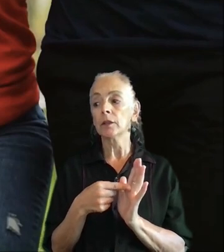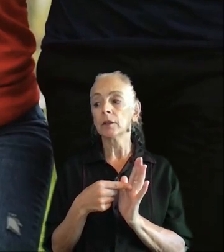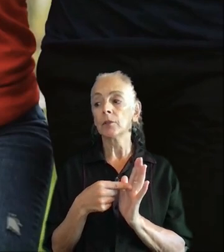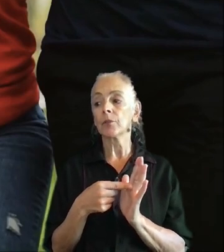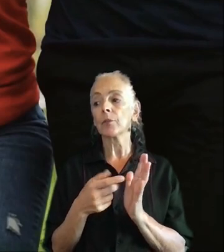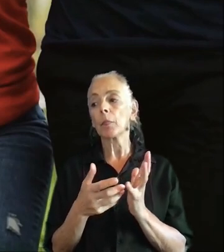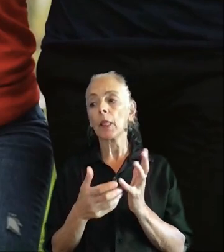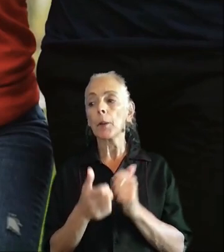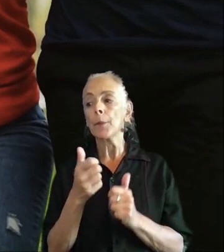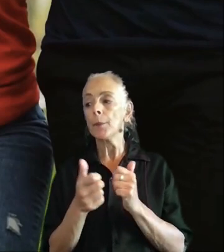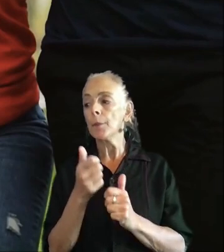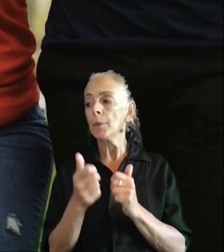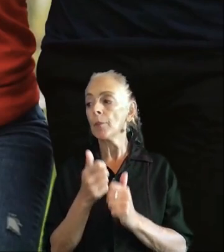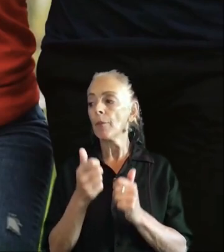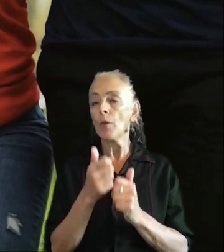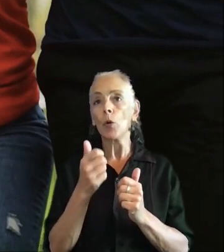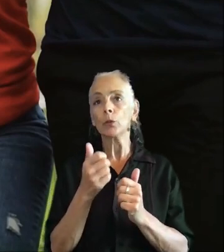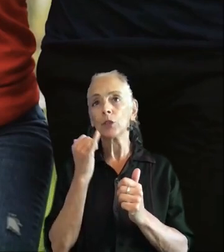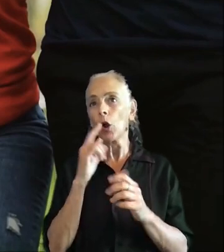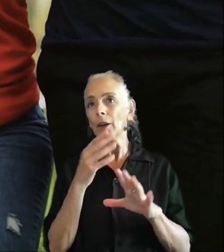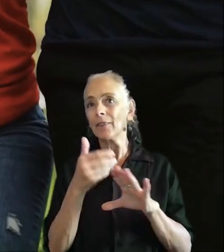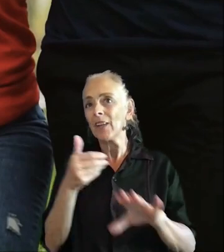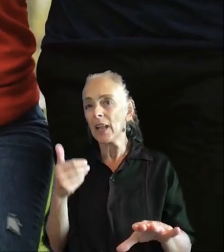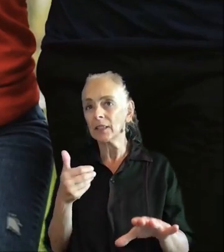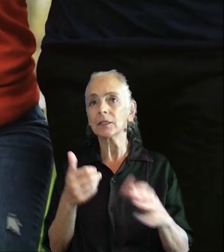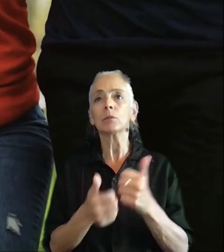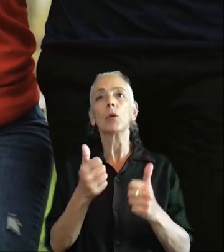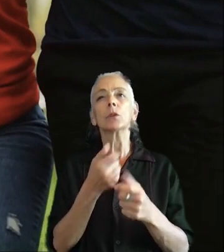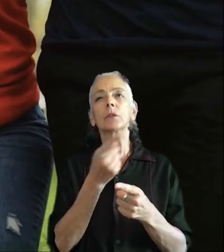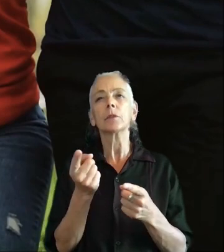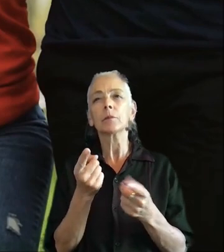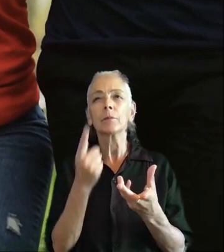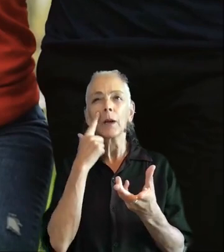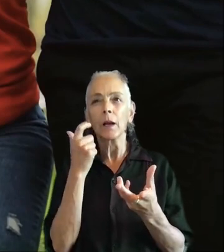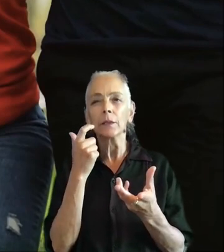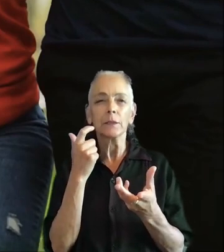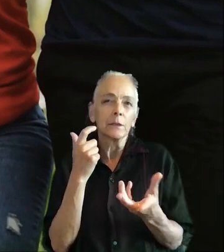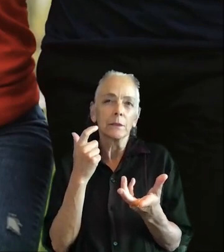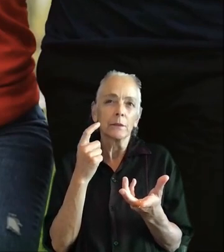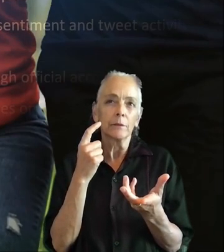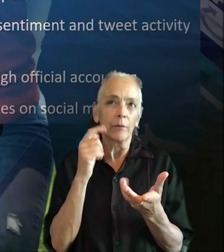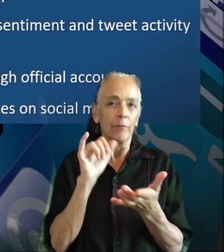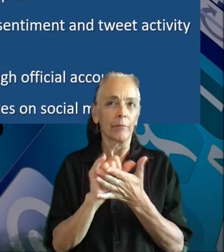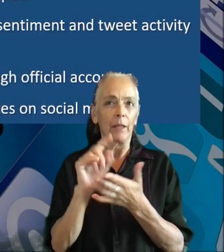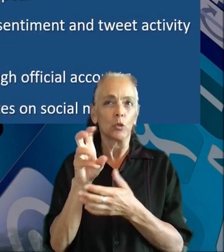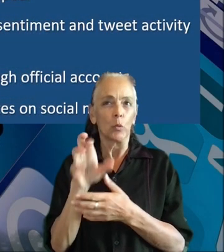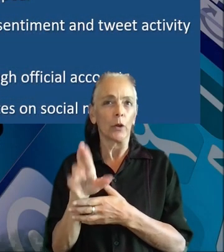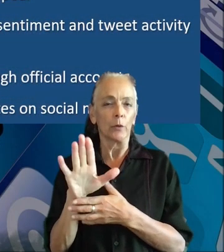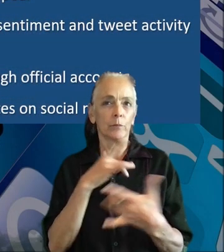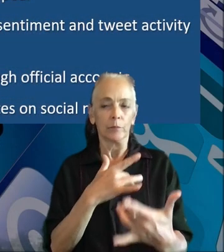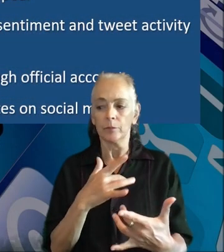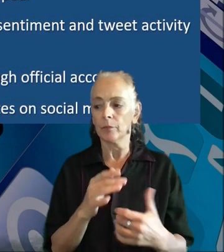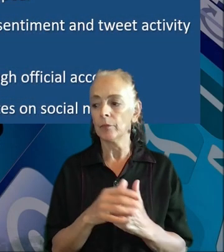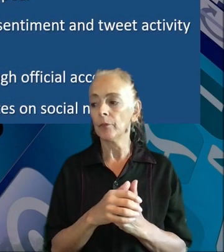fashion rather than in advance, which mostly like to do the nature of Twitter. Yeah, with this